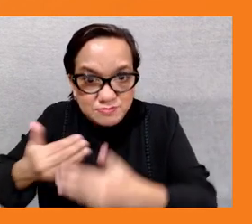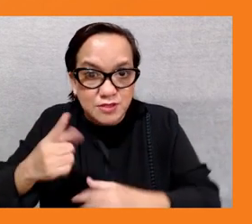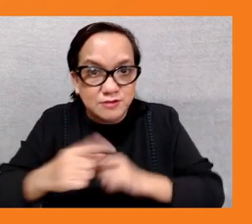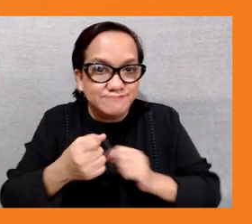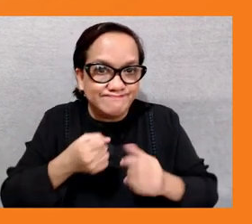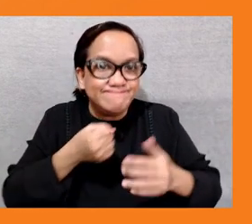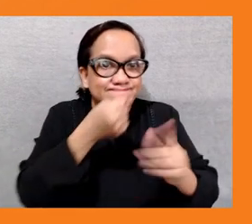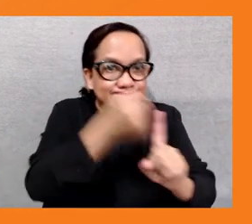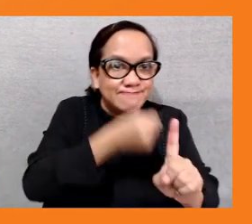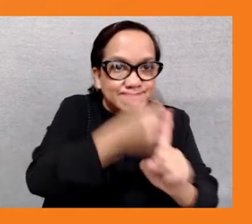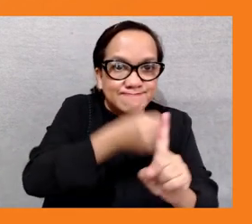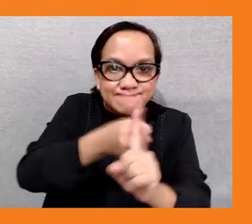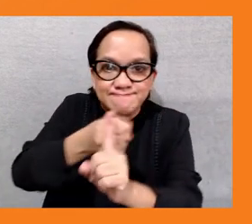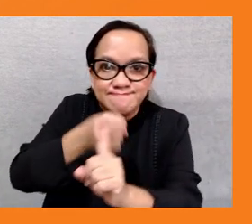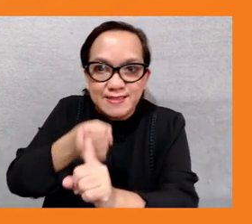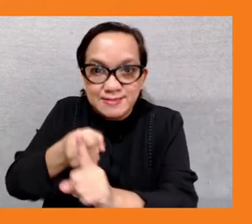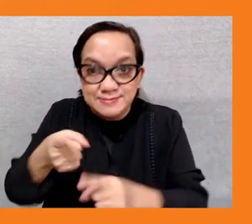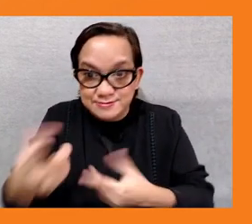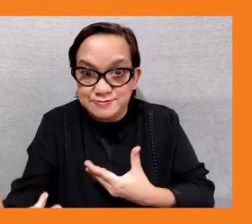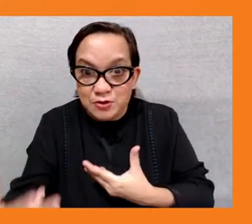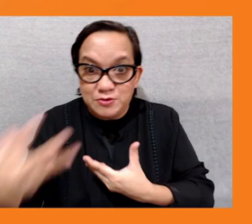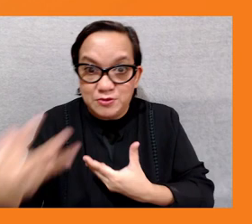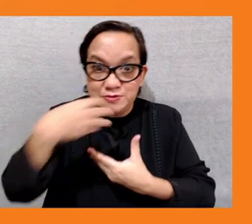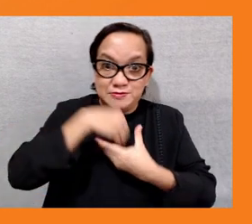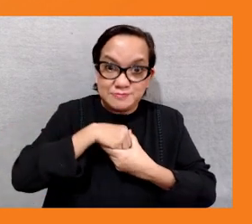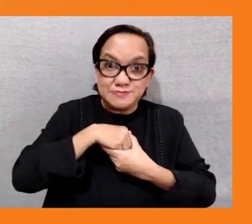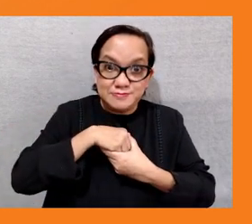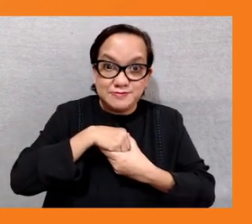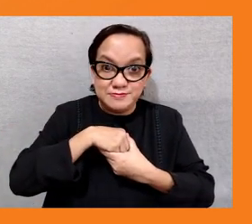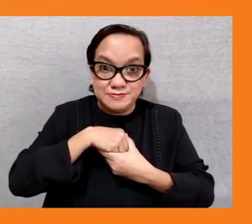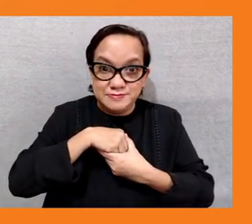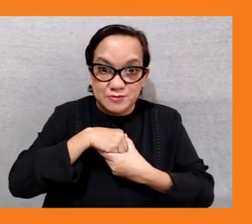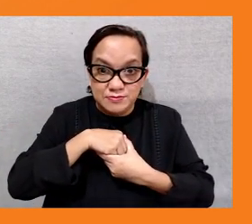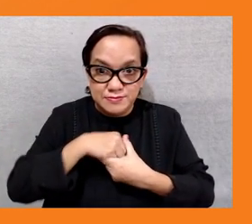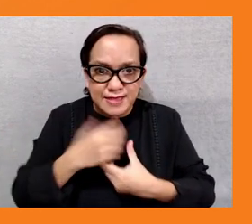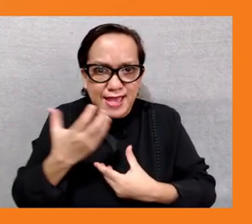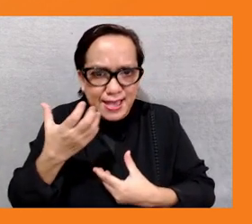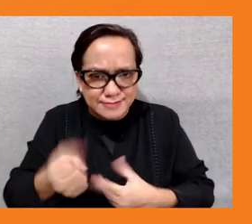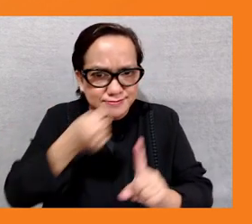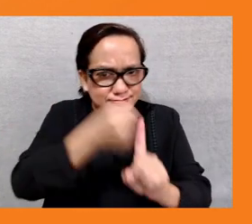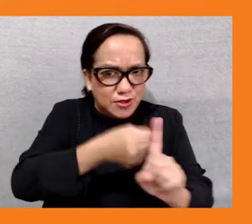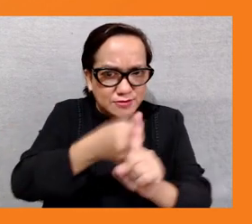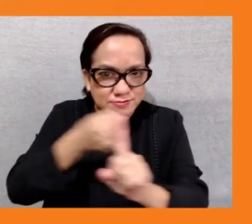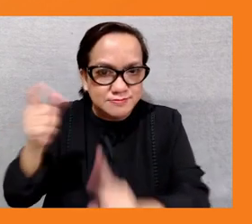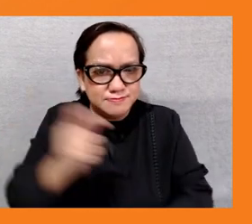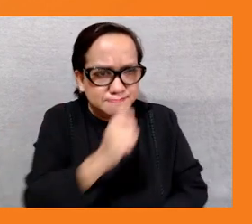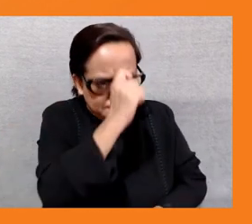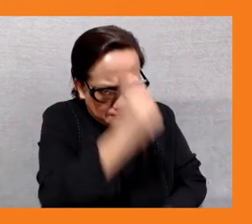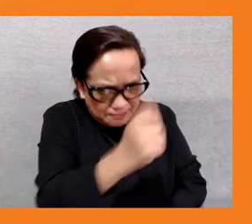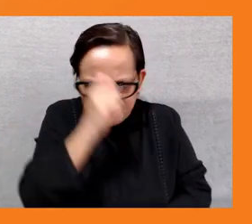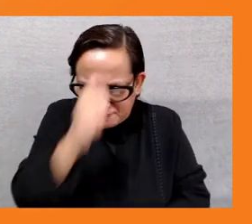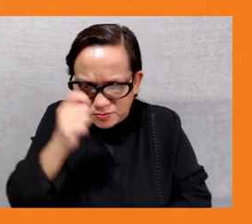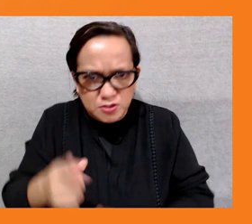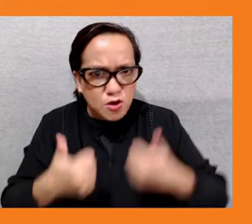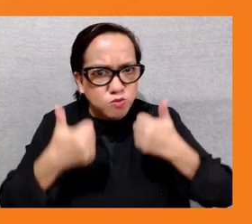respect and promote decent jobs integrate social consensus into planning and implementation